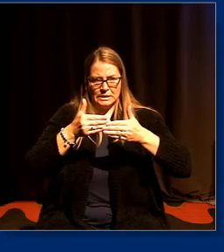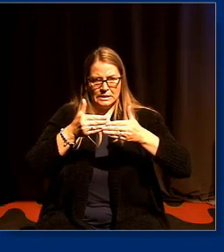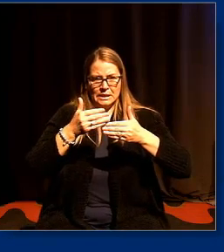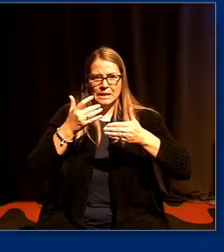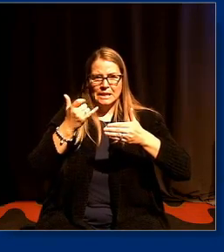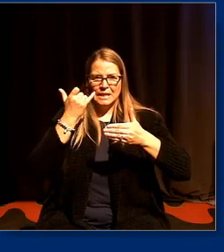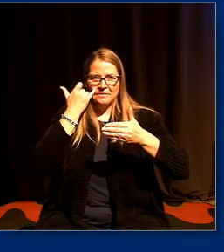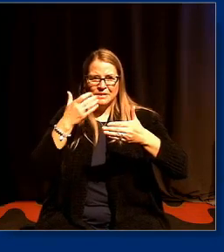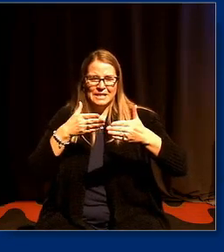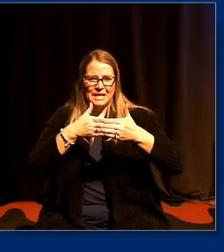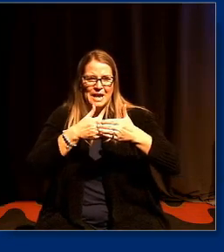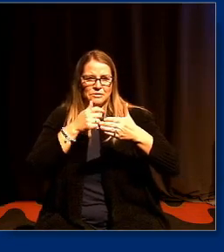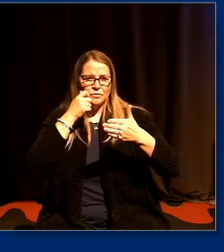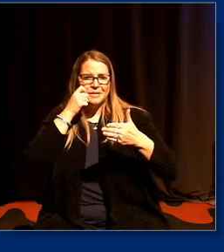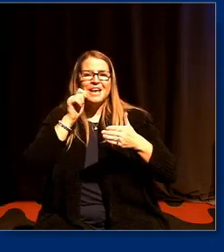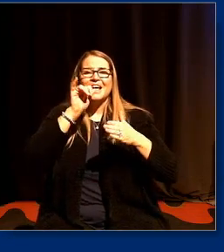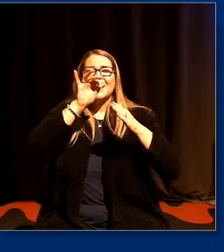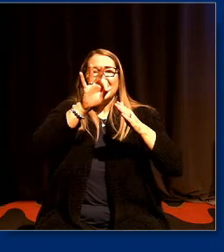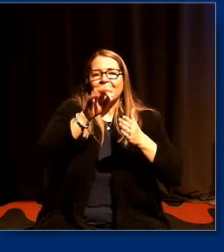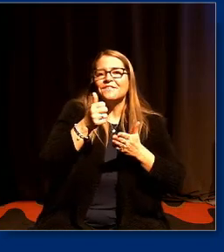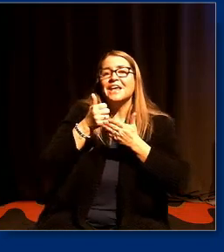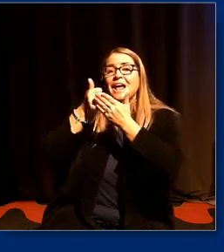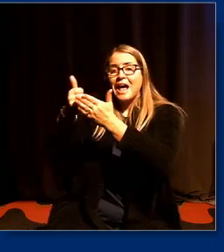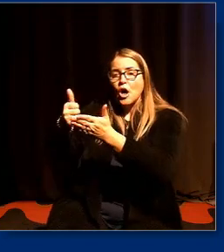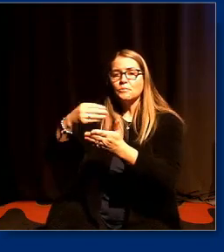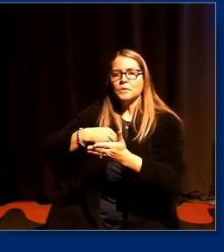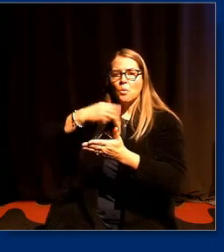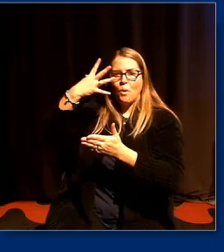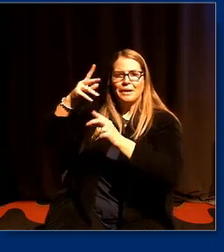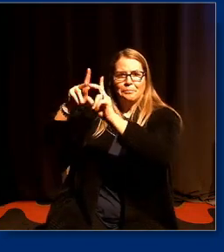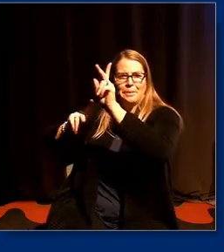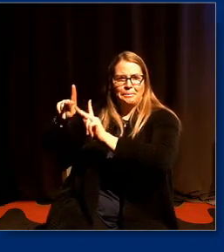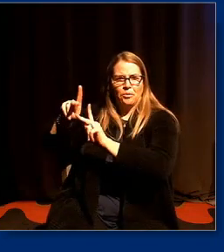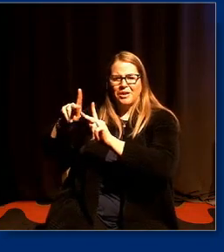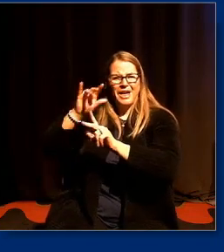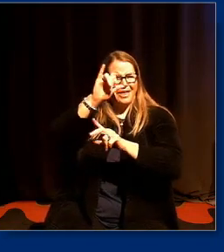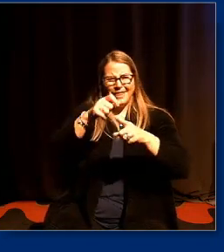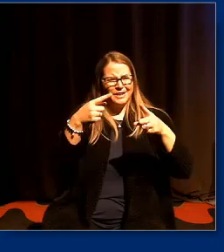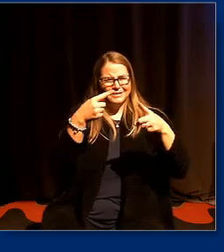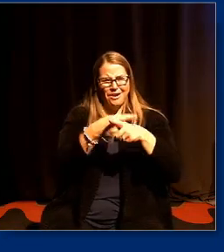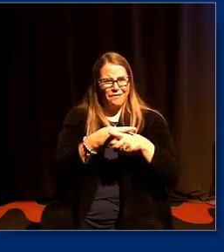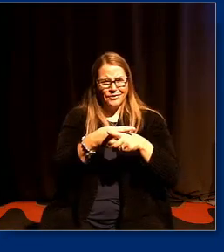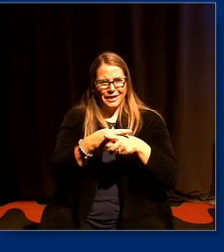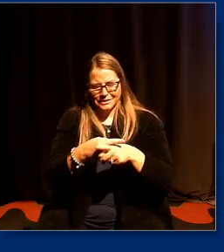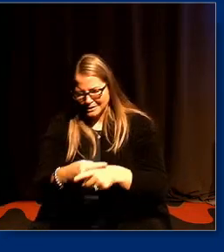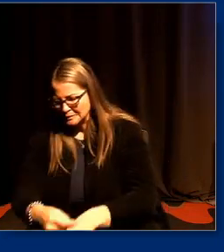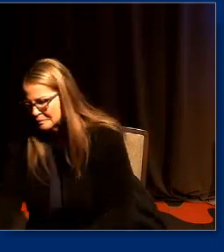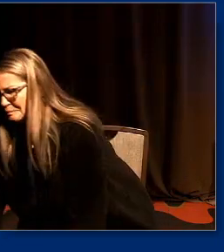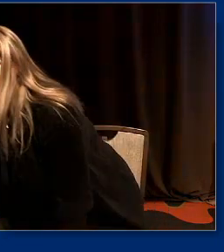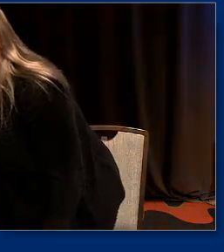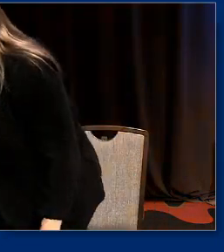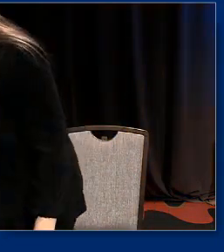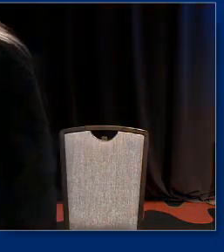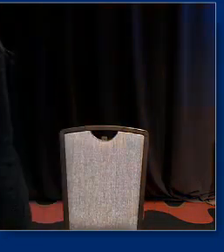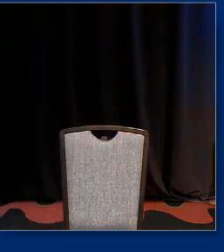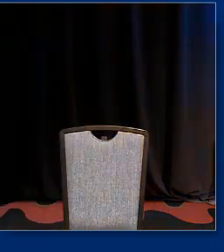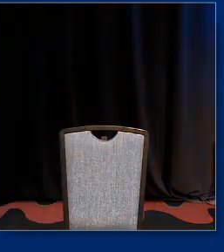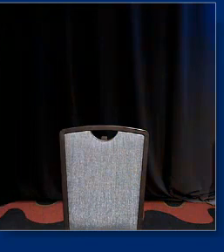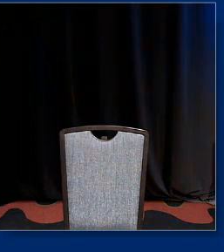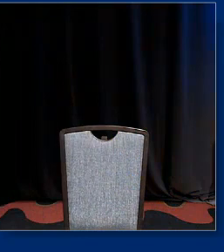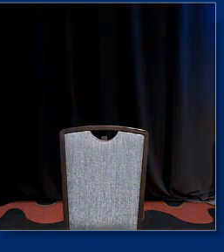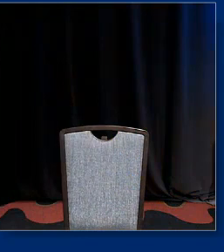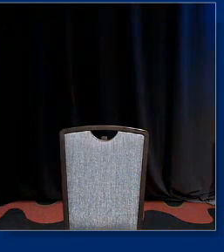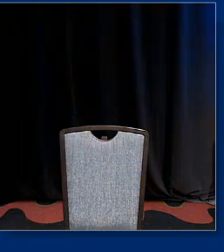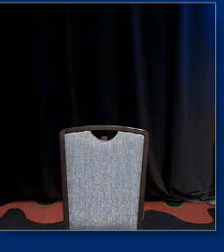it's in the interest of white folks which sounds counterintuitive and lots of people misunderstand that to think well so we make the